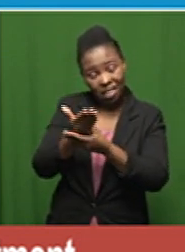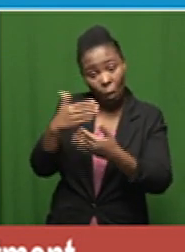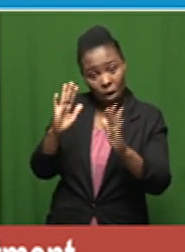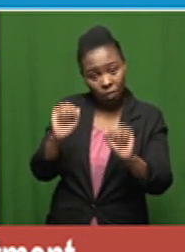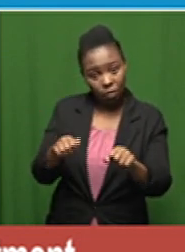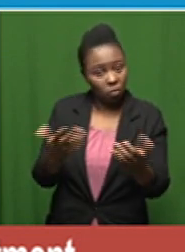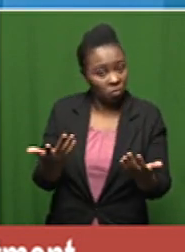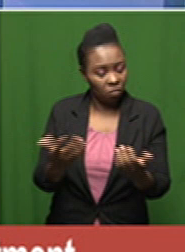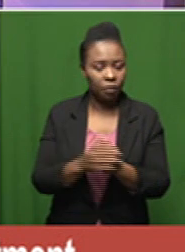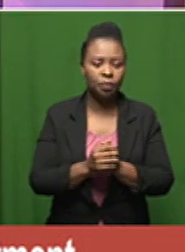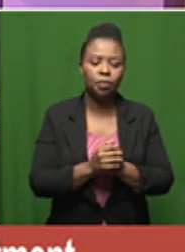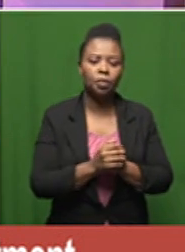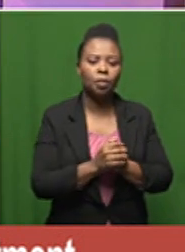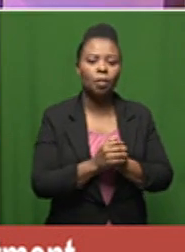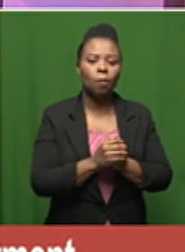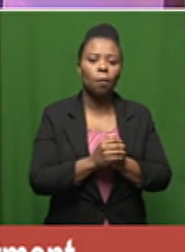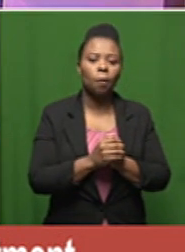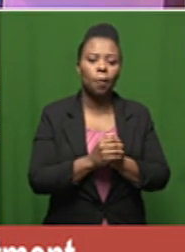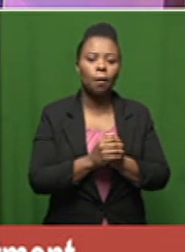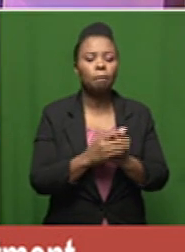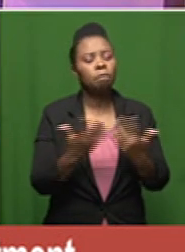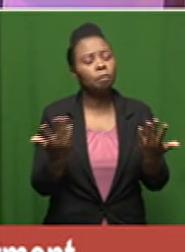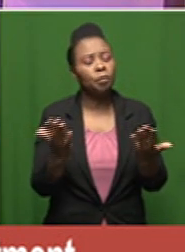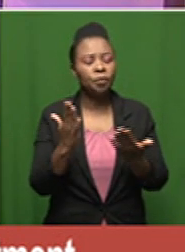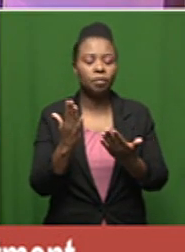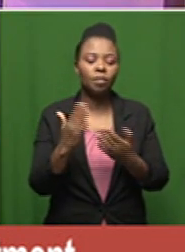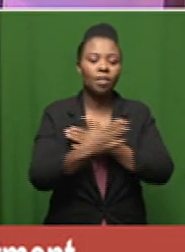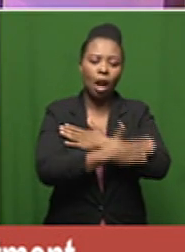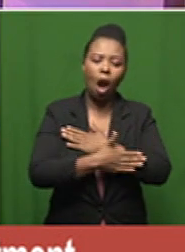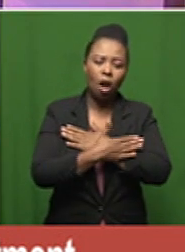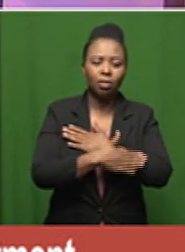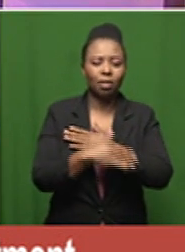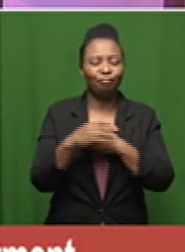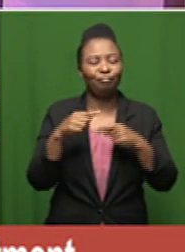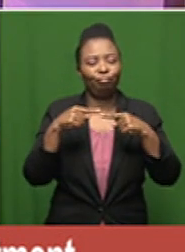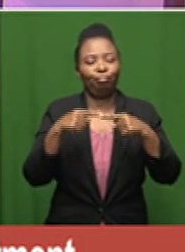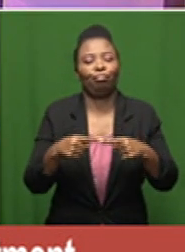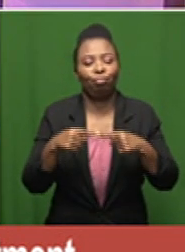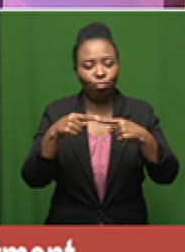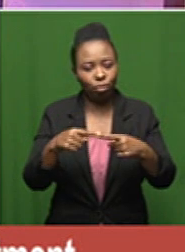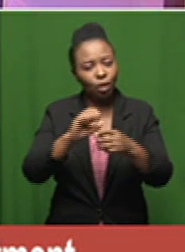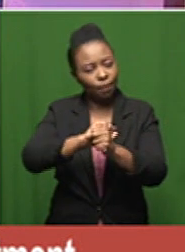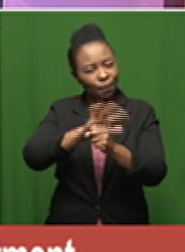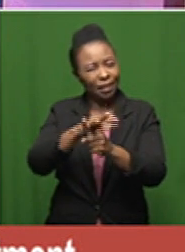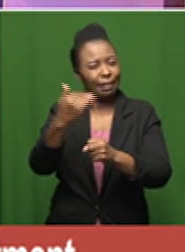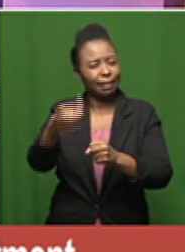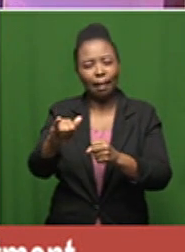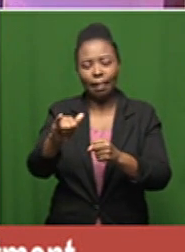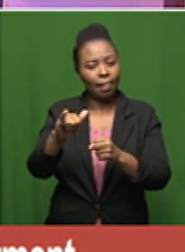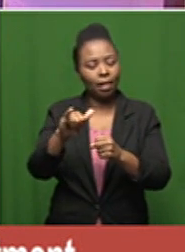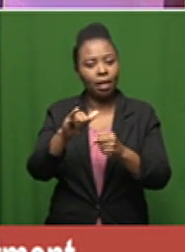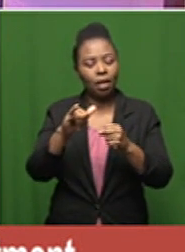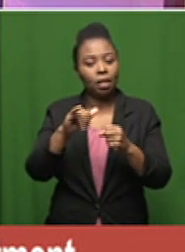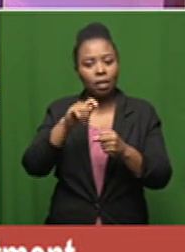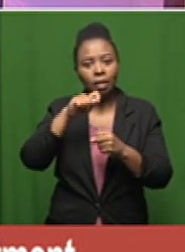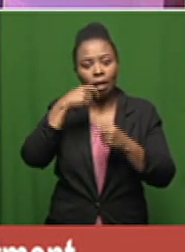back so as the country continues to grapple with covet 19 and no cure seems to